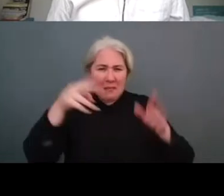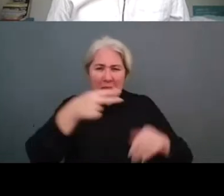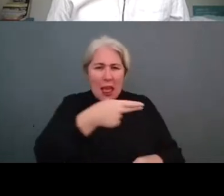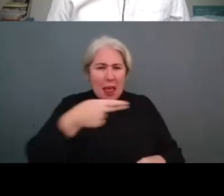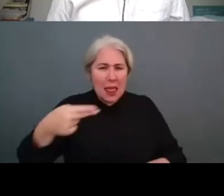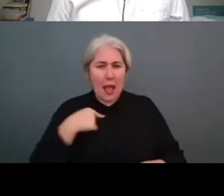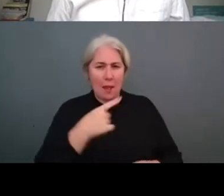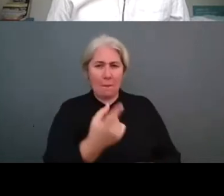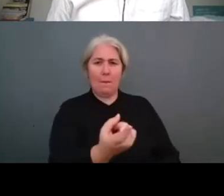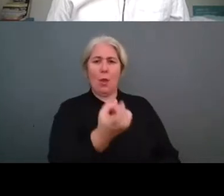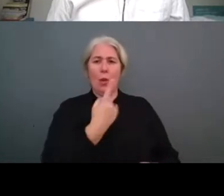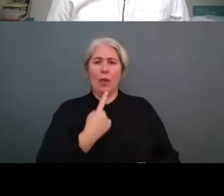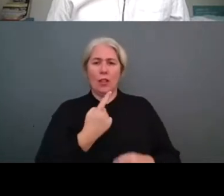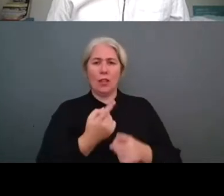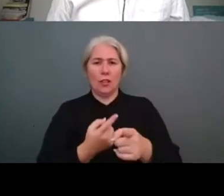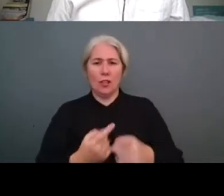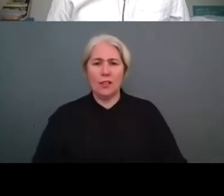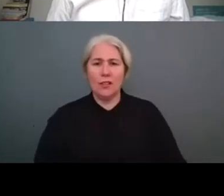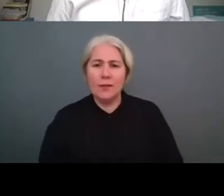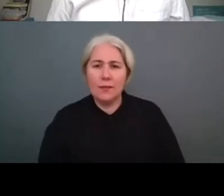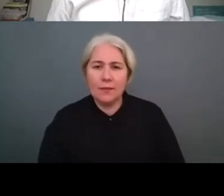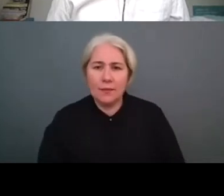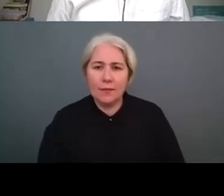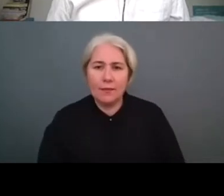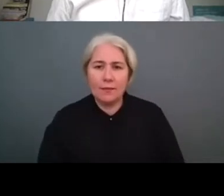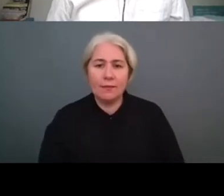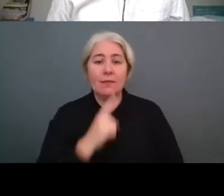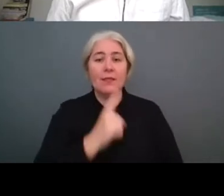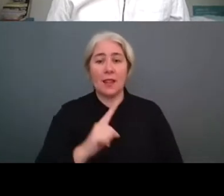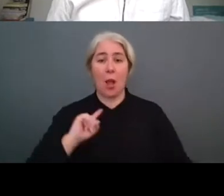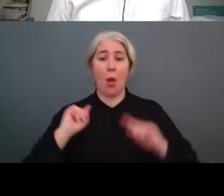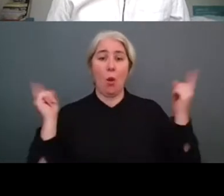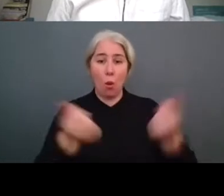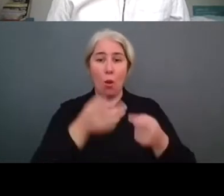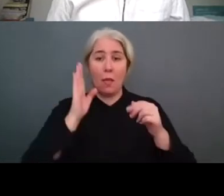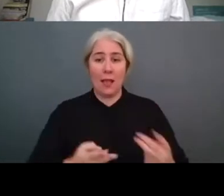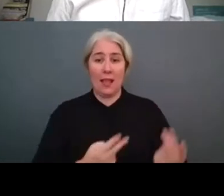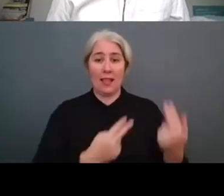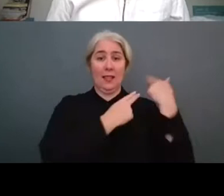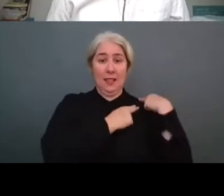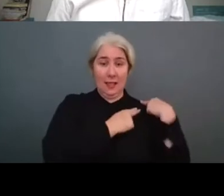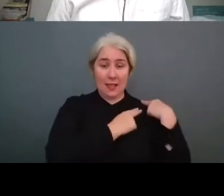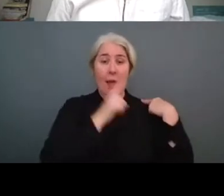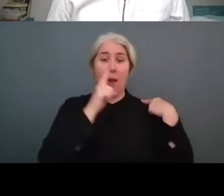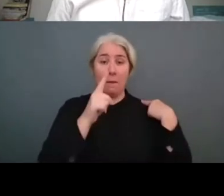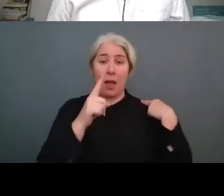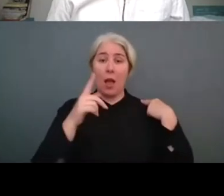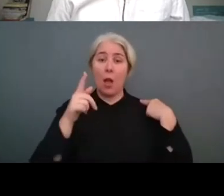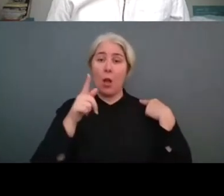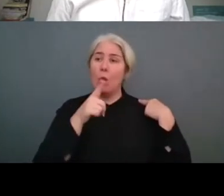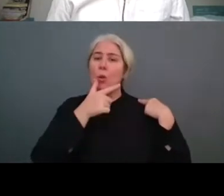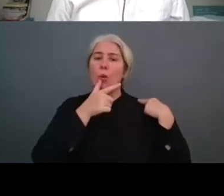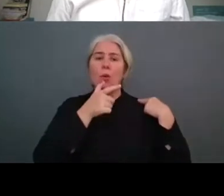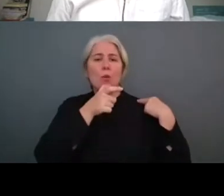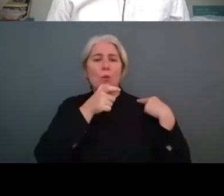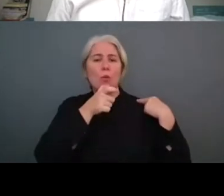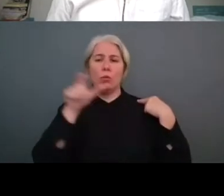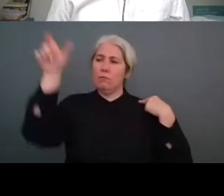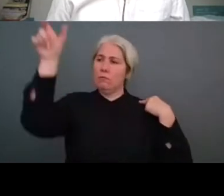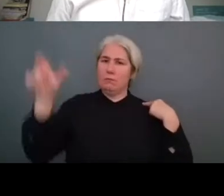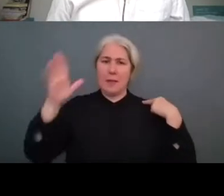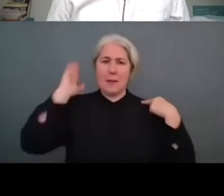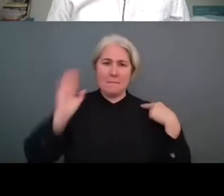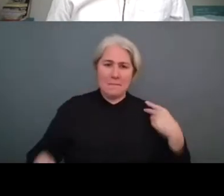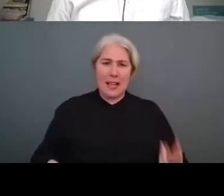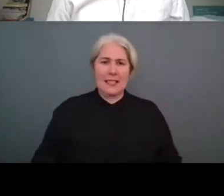it's all well uh to say everybody has to play a role but we have to start with the leaders and the decision makers i think it's not either